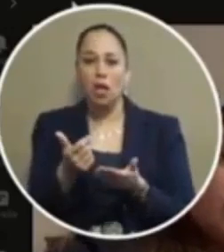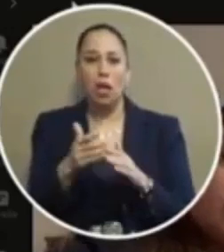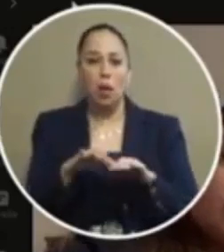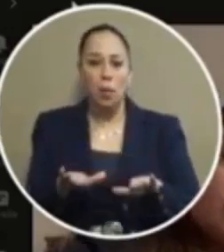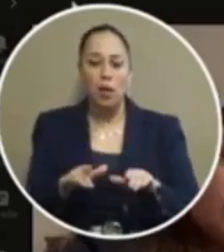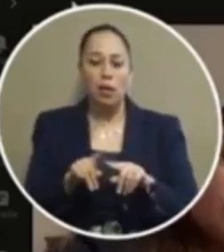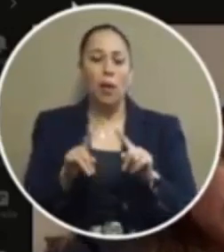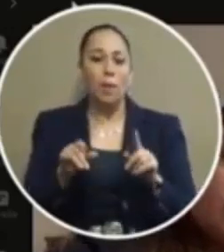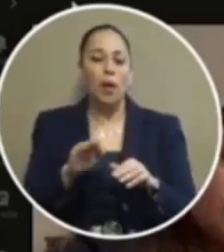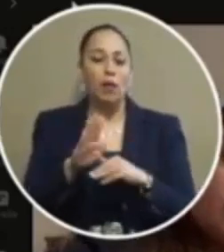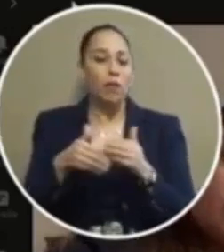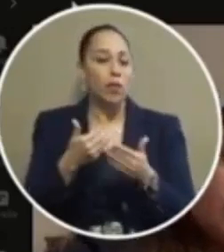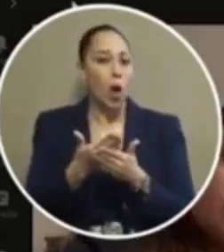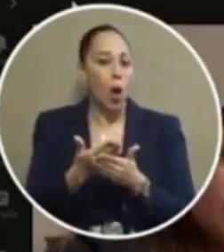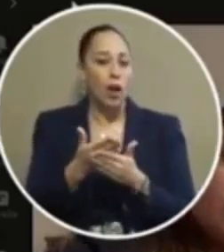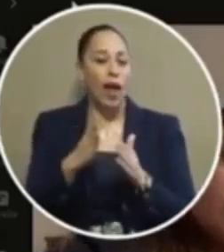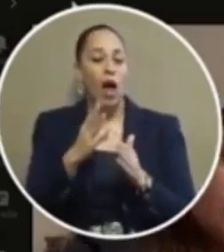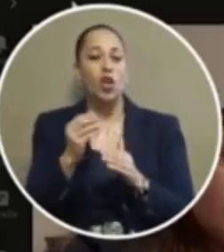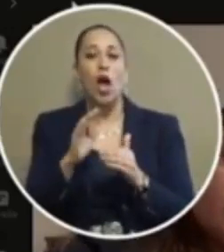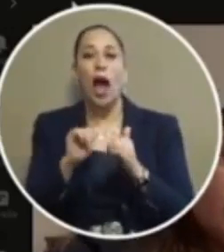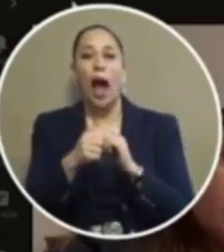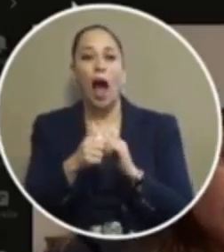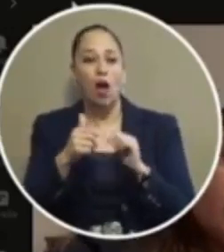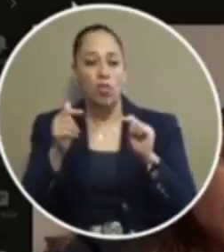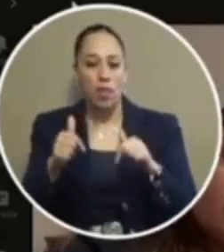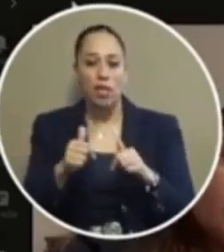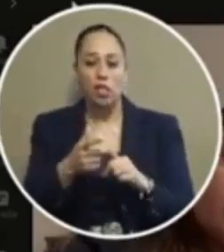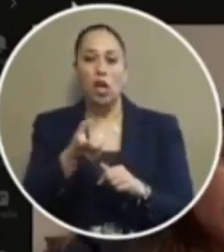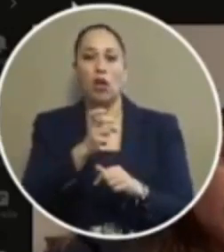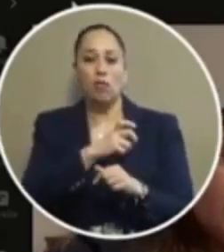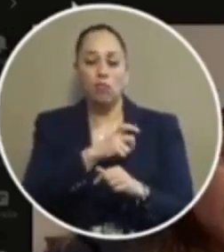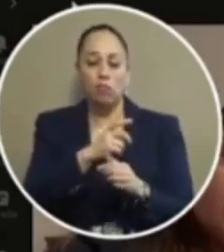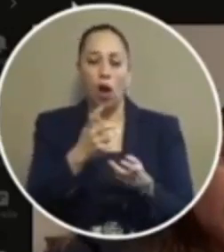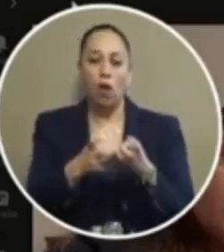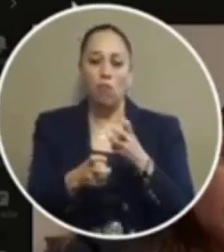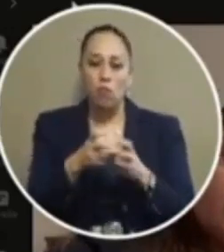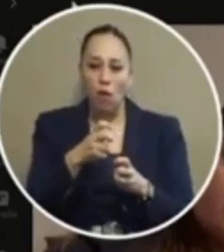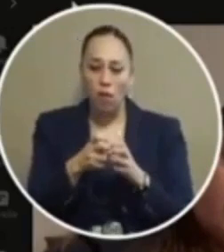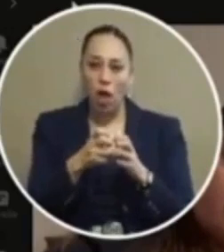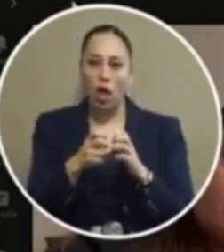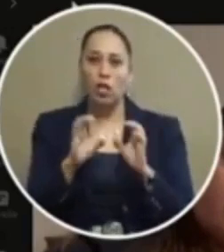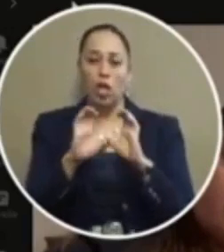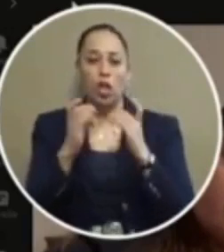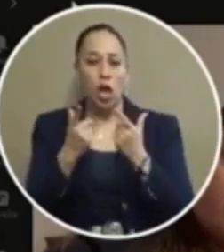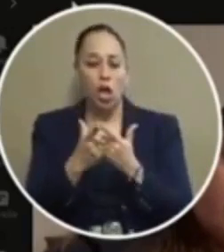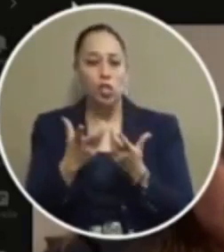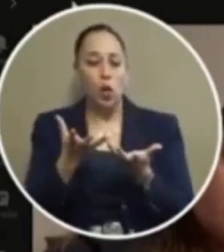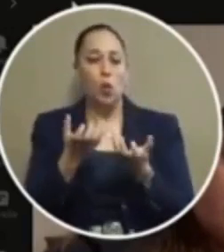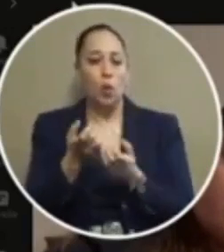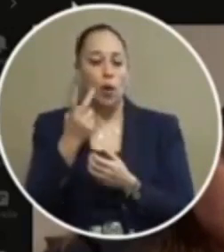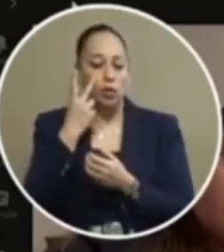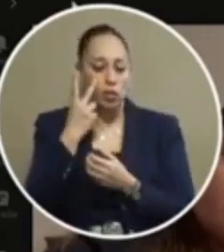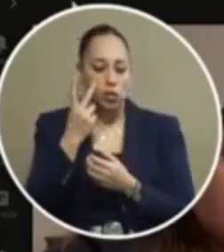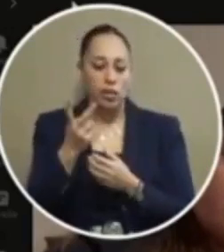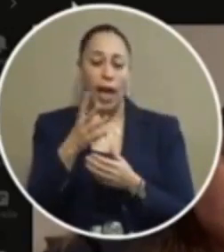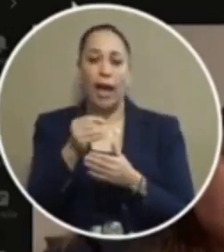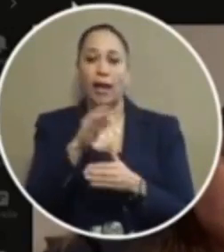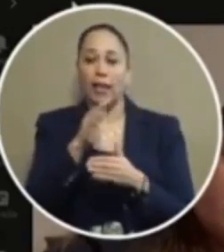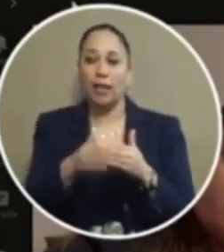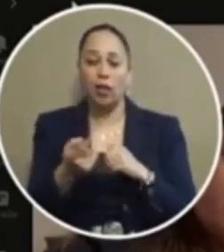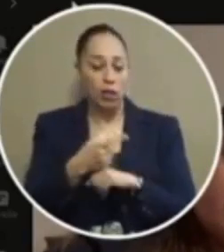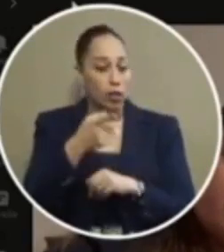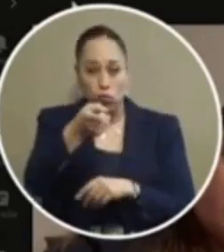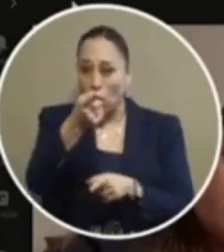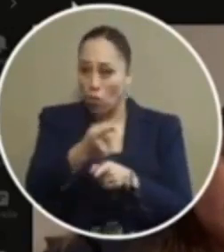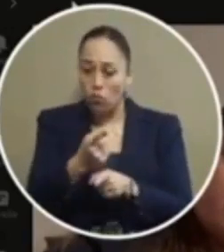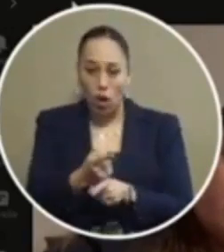but the whole idea about how you this is a law enforcement issue and the but the council was saying well we we want to look at it and at the end of the day you're